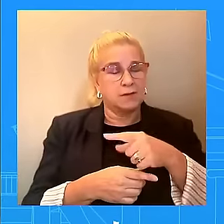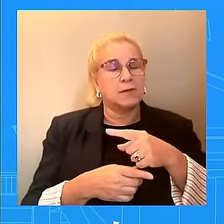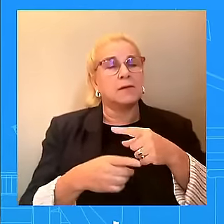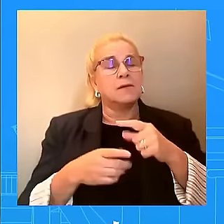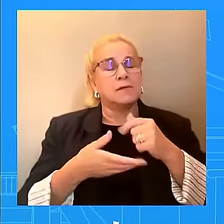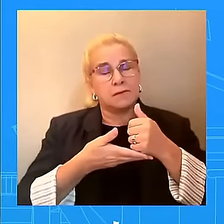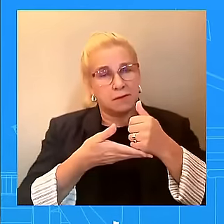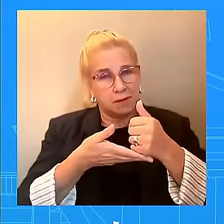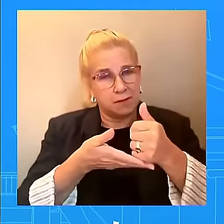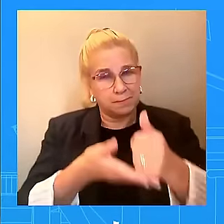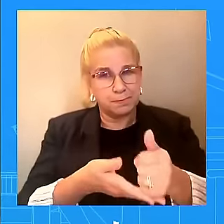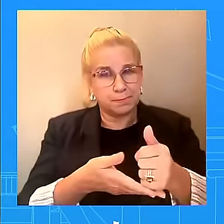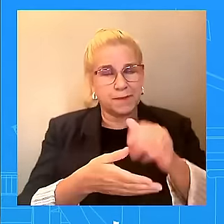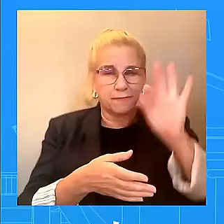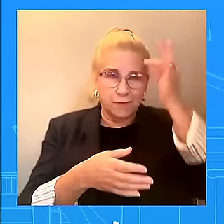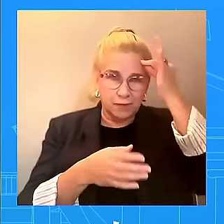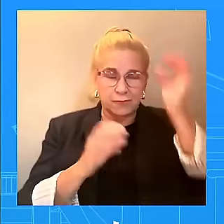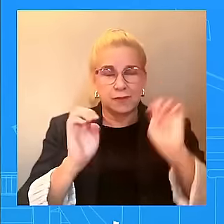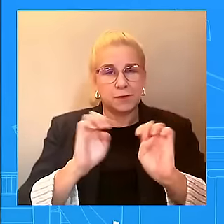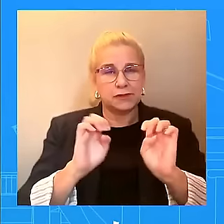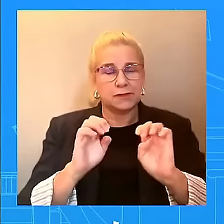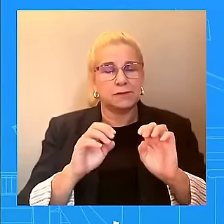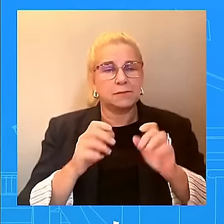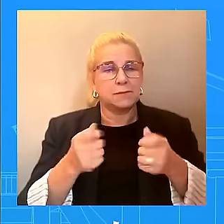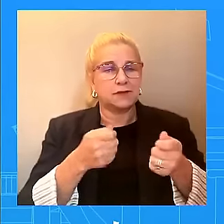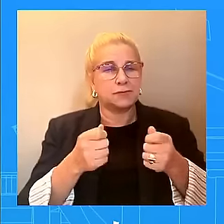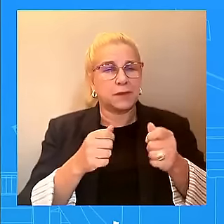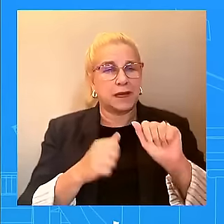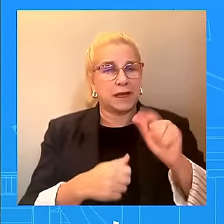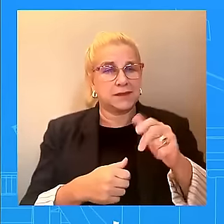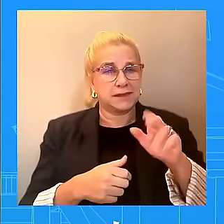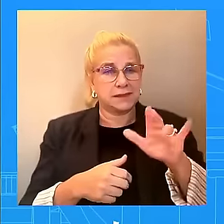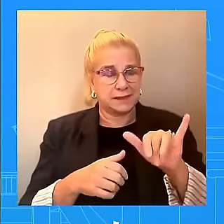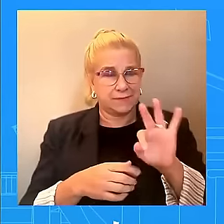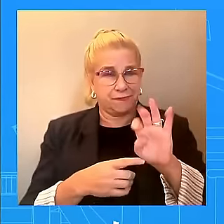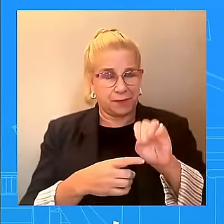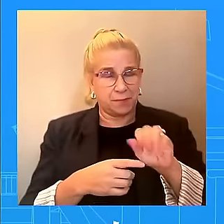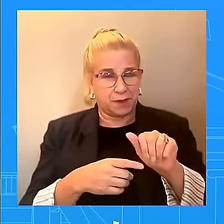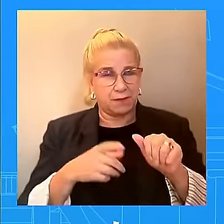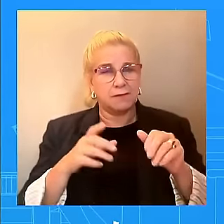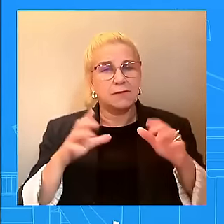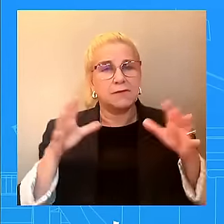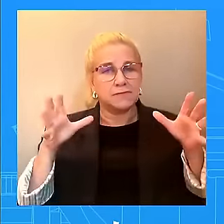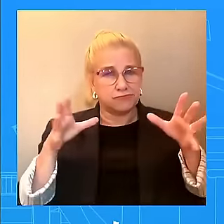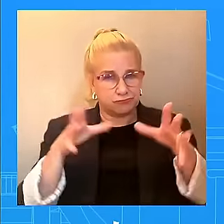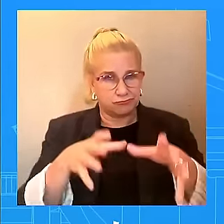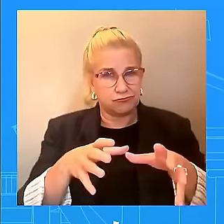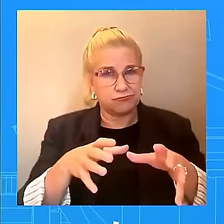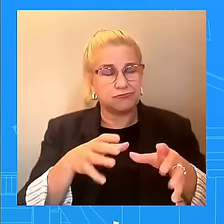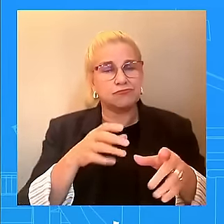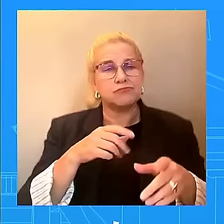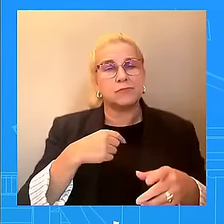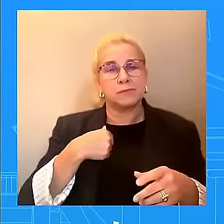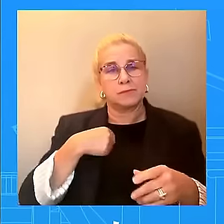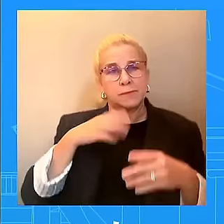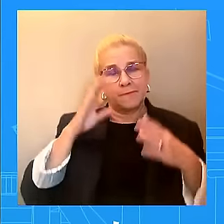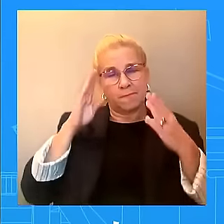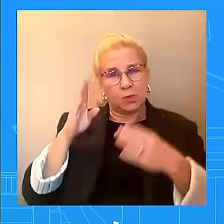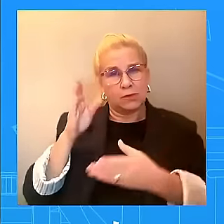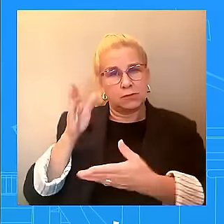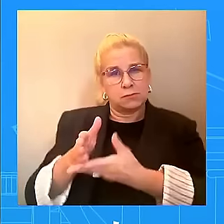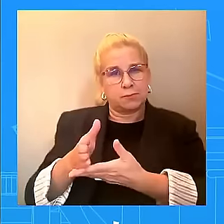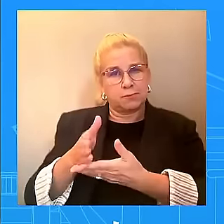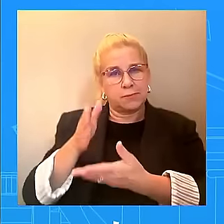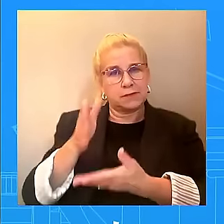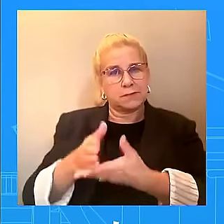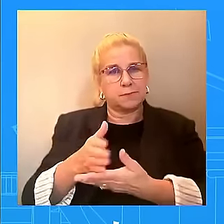that's the misinformation, disinformation that I'm speaking to. And so what our focus is, is making sure that that recovery, that response is